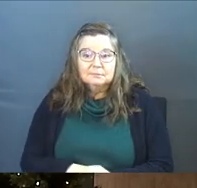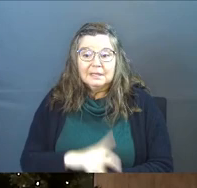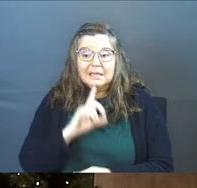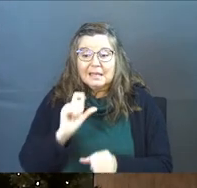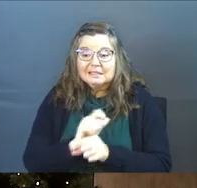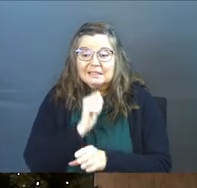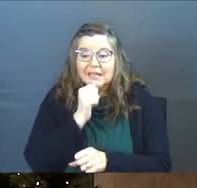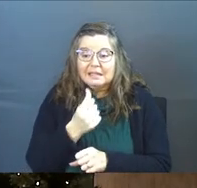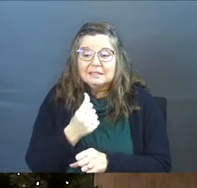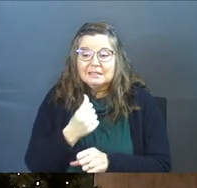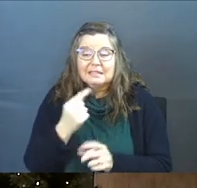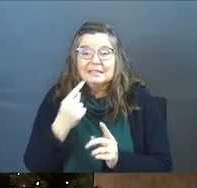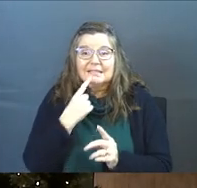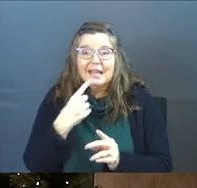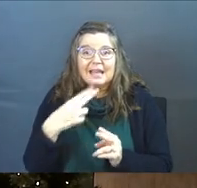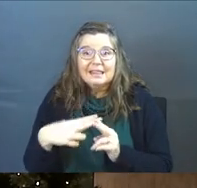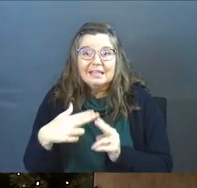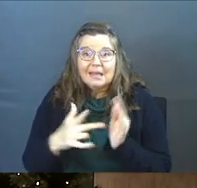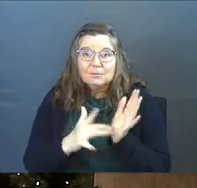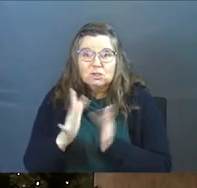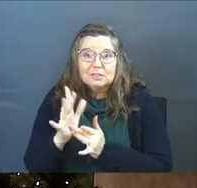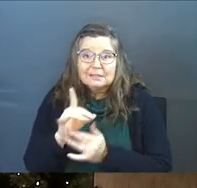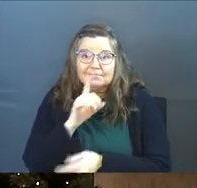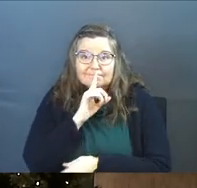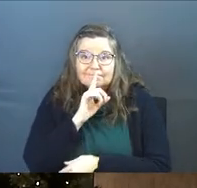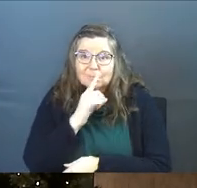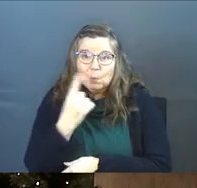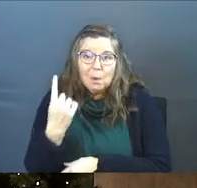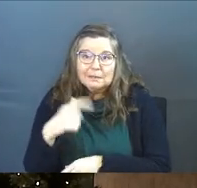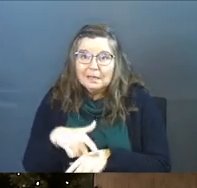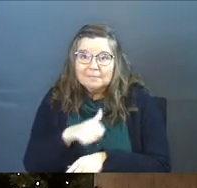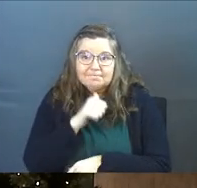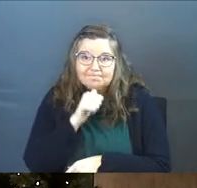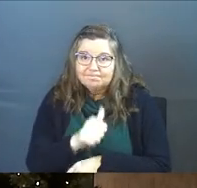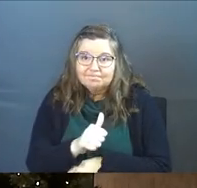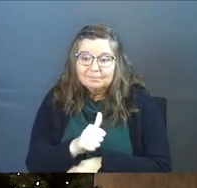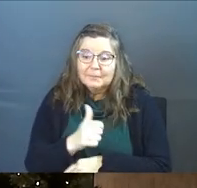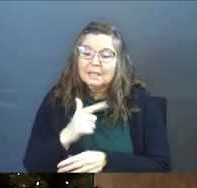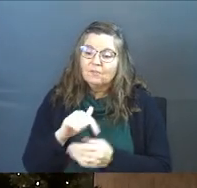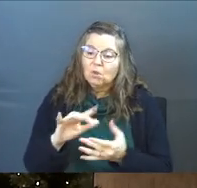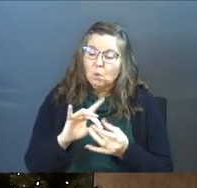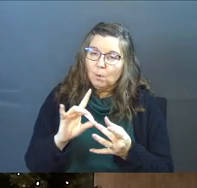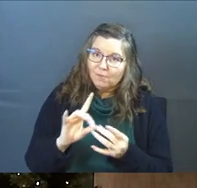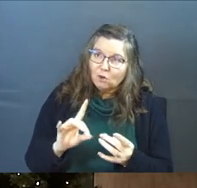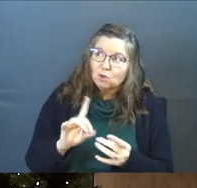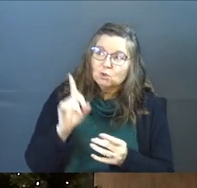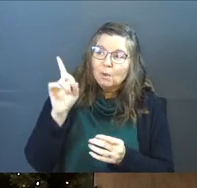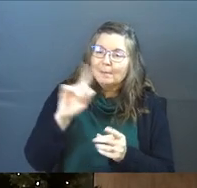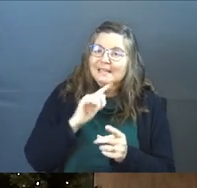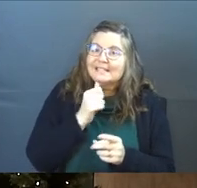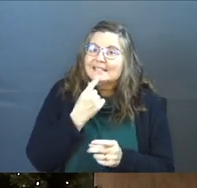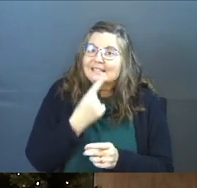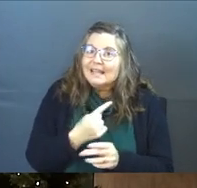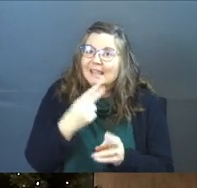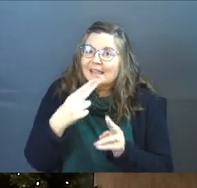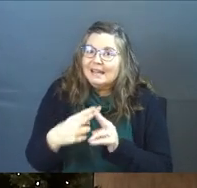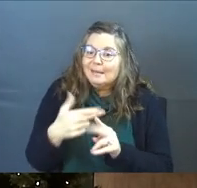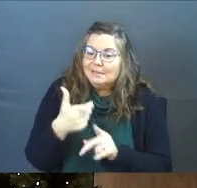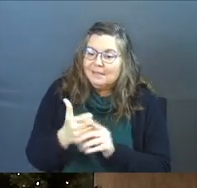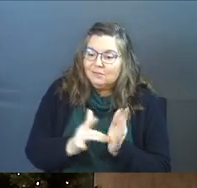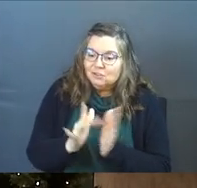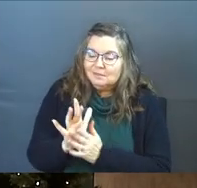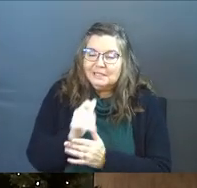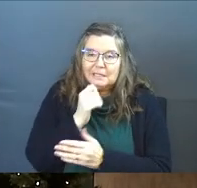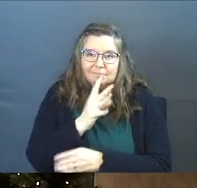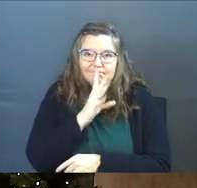He actually doesn't even say the name Jesus once, even though he refers to him. But he doesn't say the name Jesus.